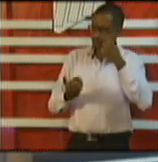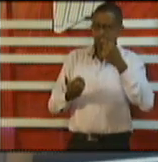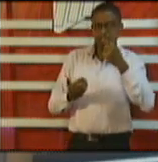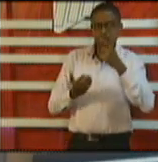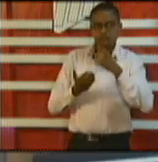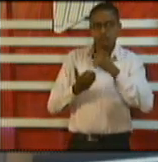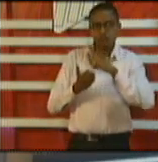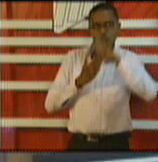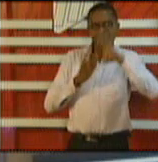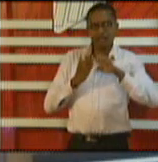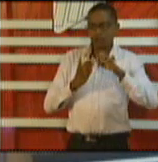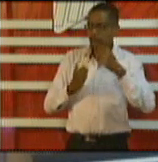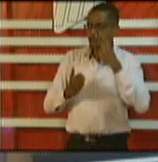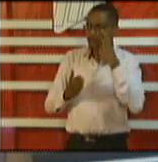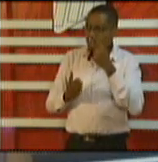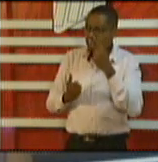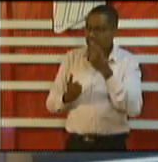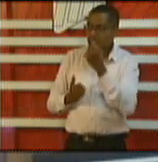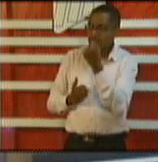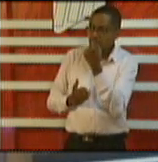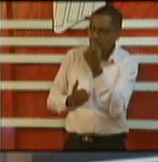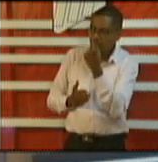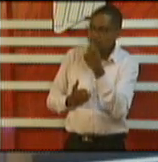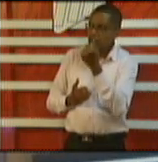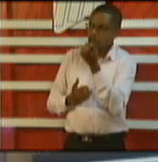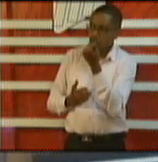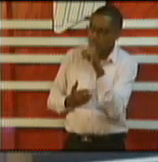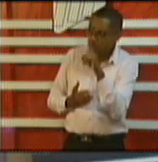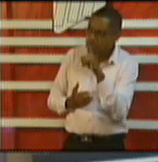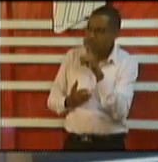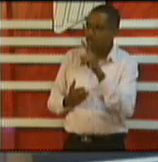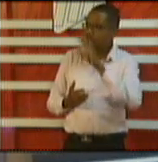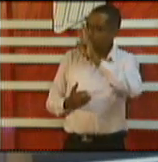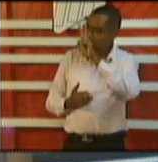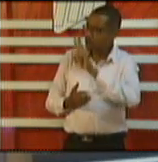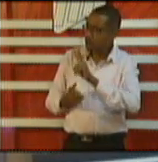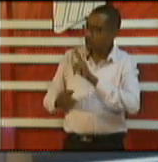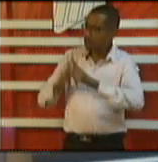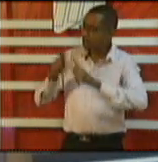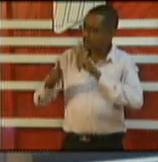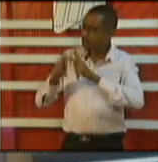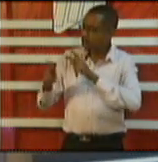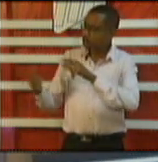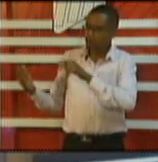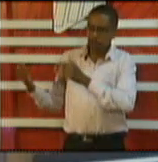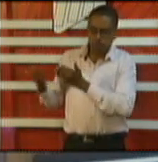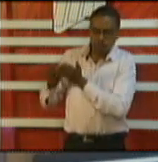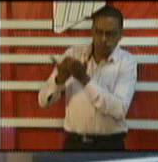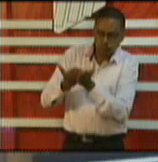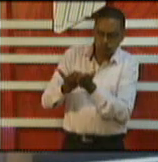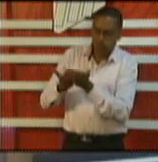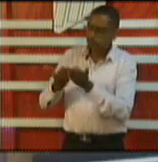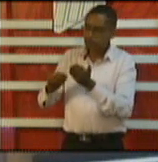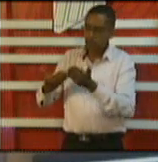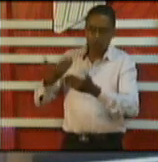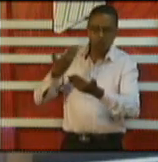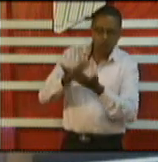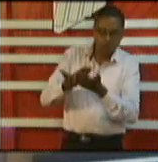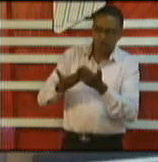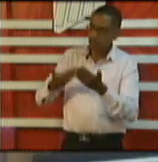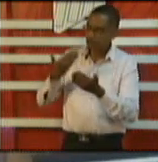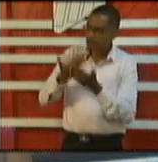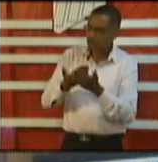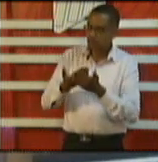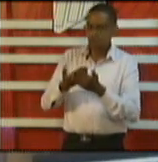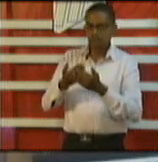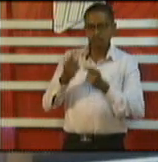Venezuelan nationals who came through by whatever means that obviously continues to pose a threat to us as well and I'm